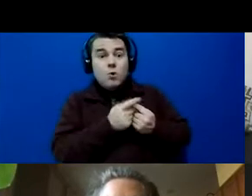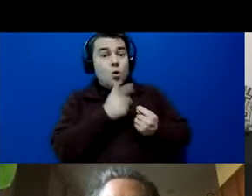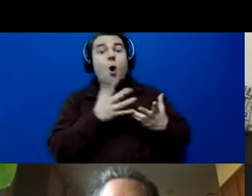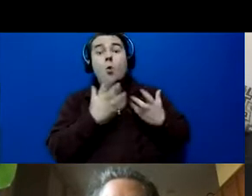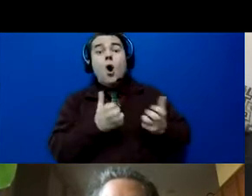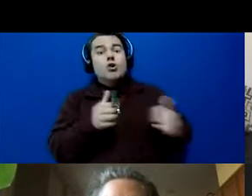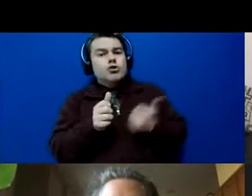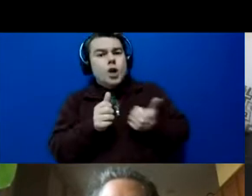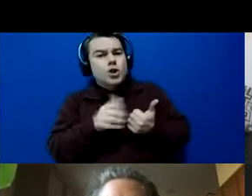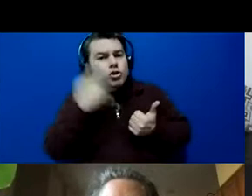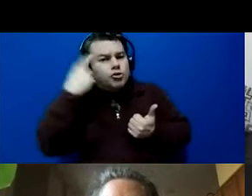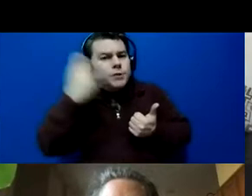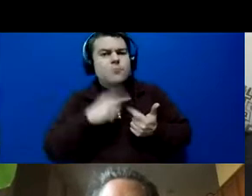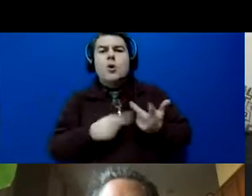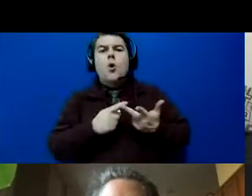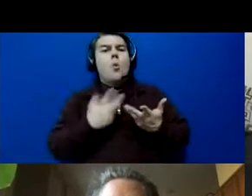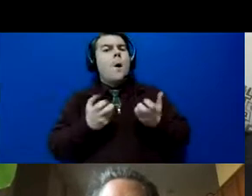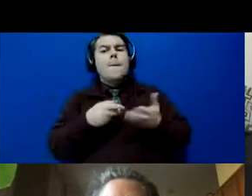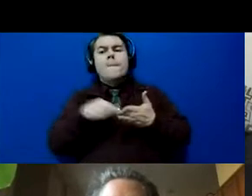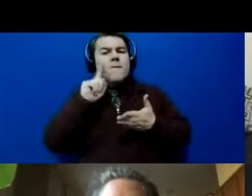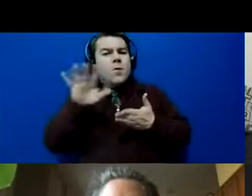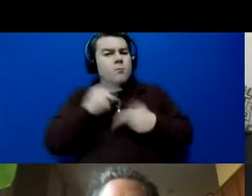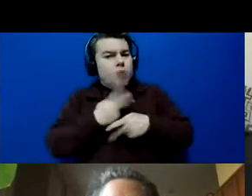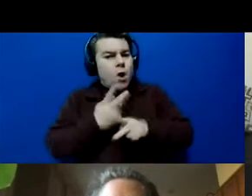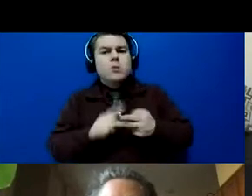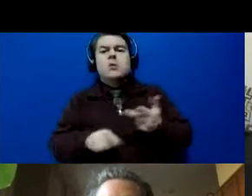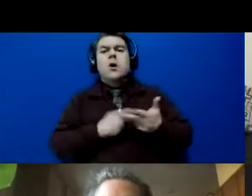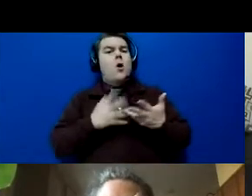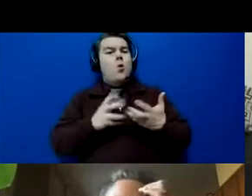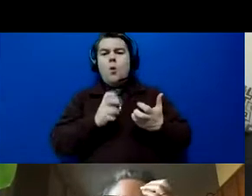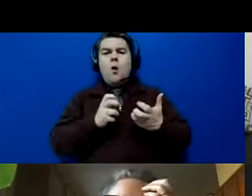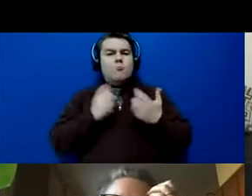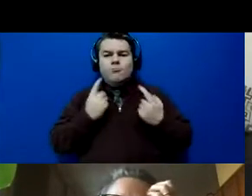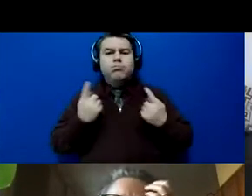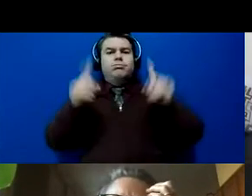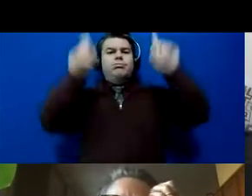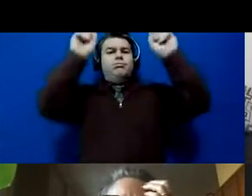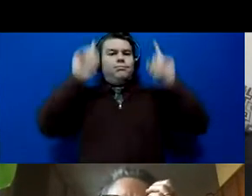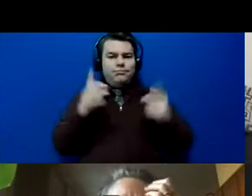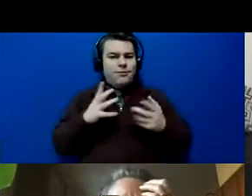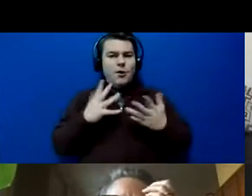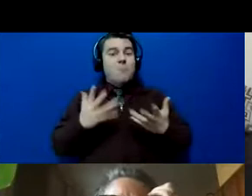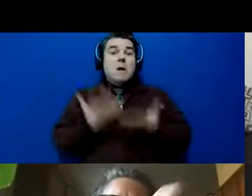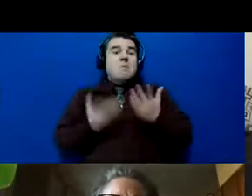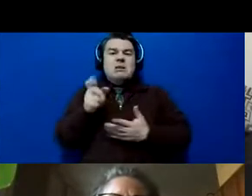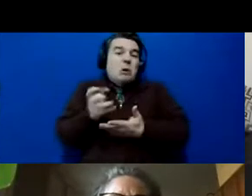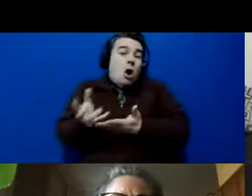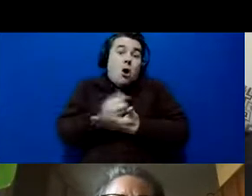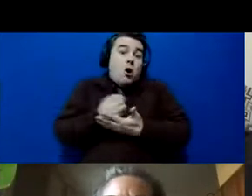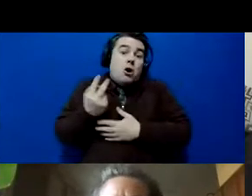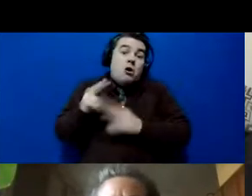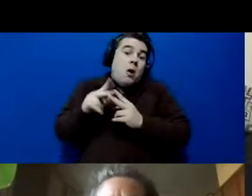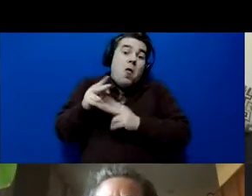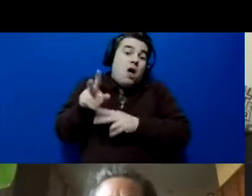dreams, that want to get their products paid for, that want to go all the way, that maybe just need to make a couple hundred bucks a month. And